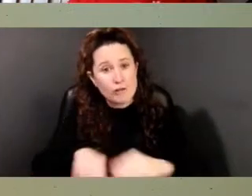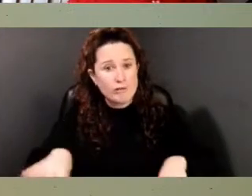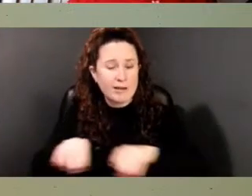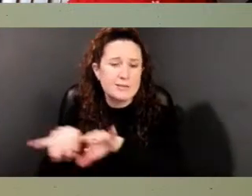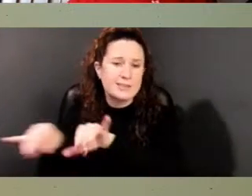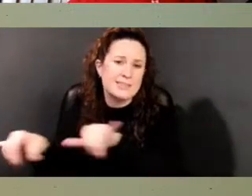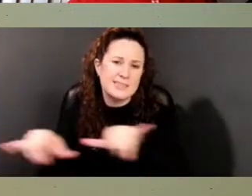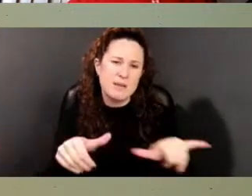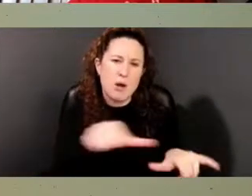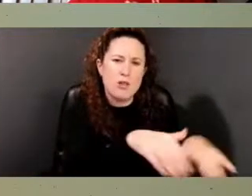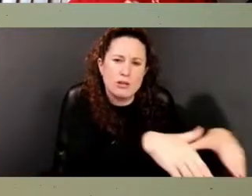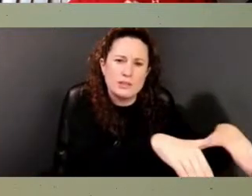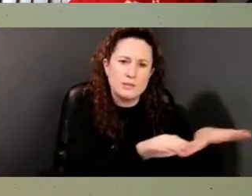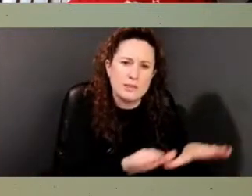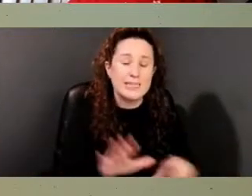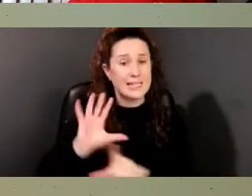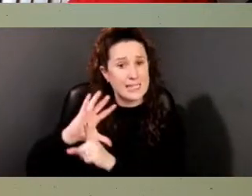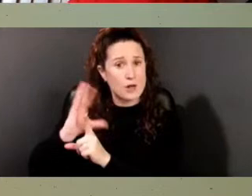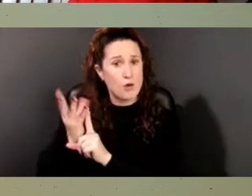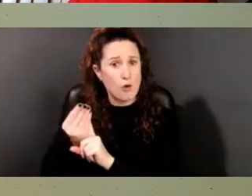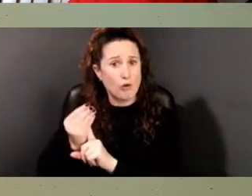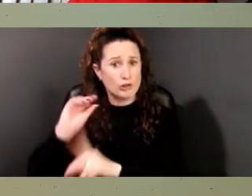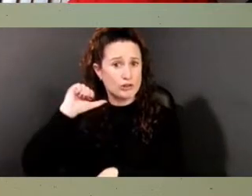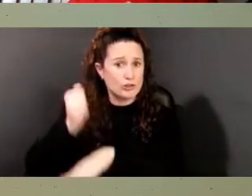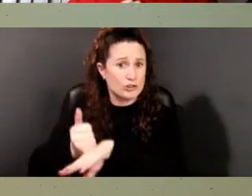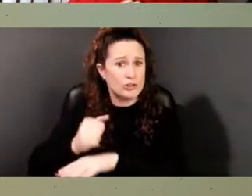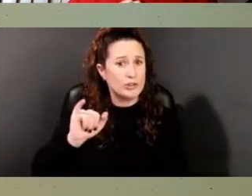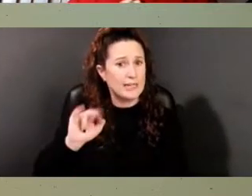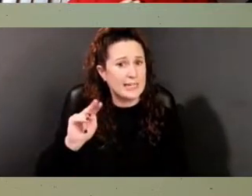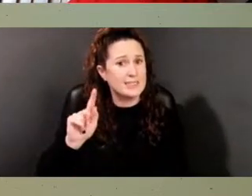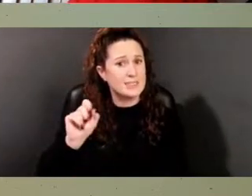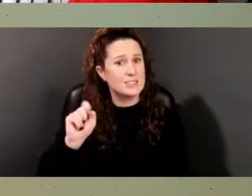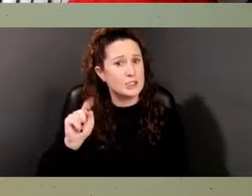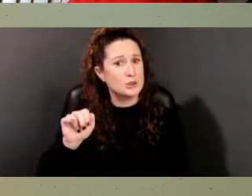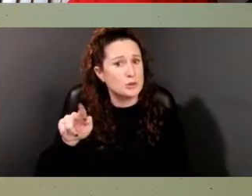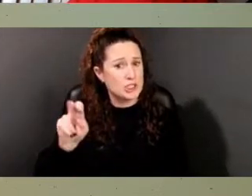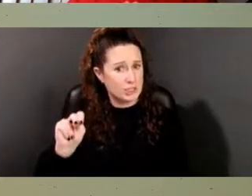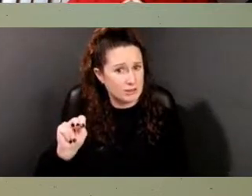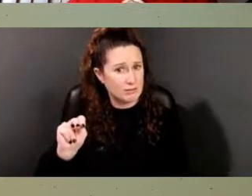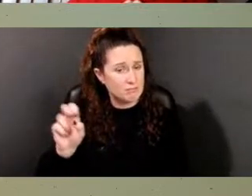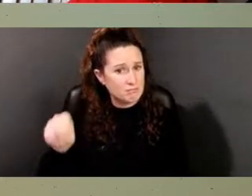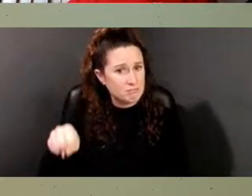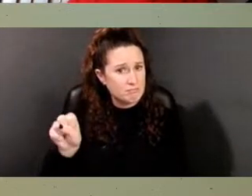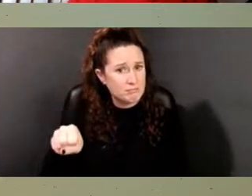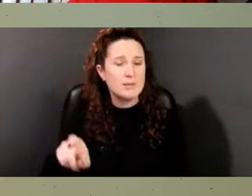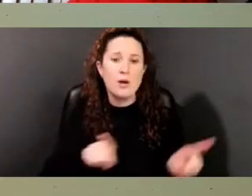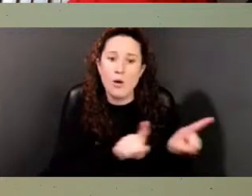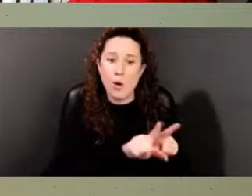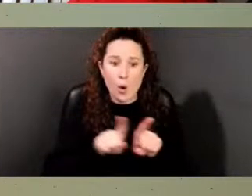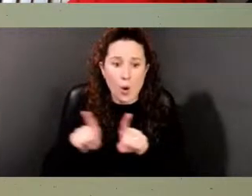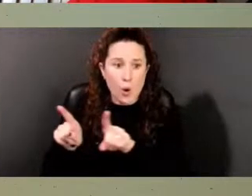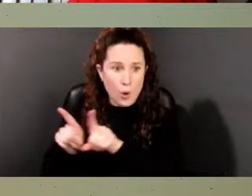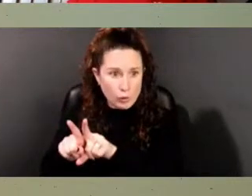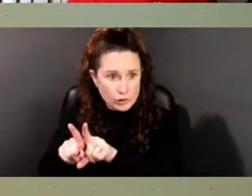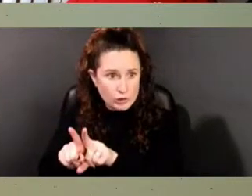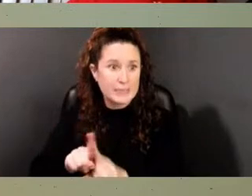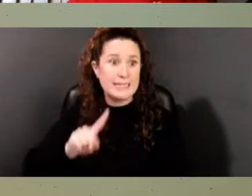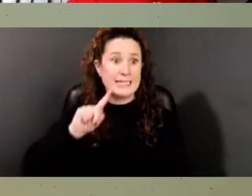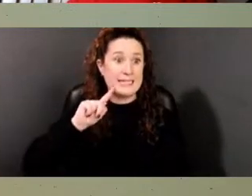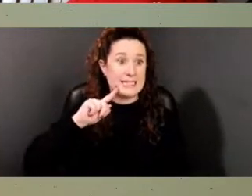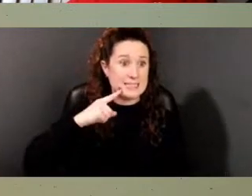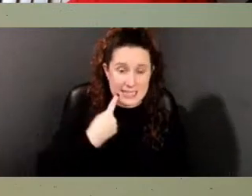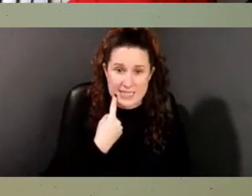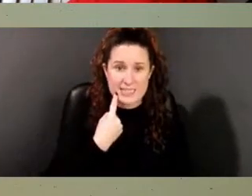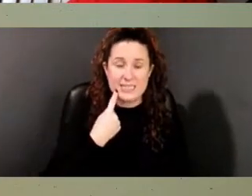is a cultural institution. And it is also a discursive space that